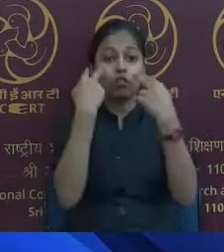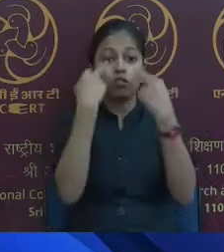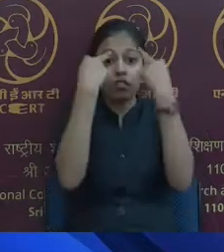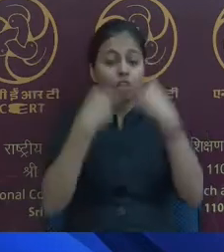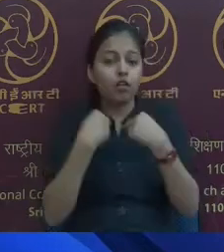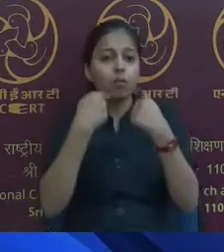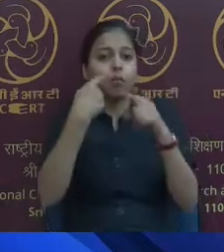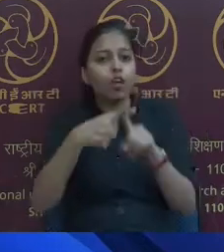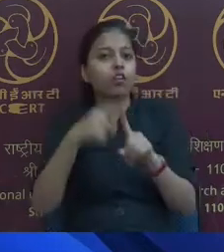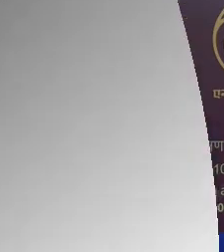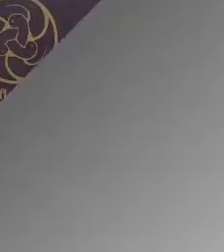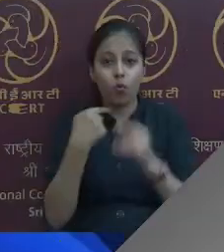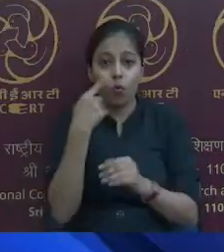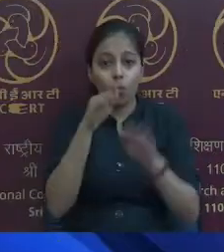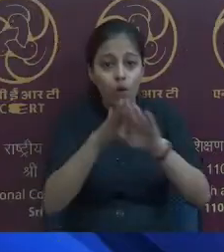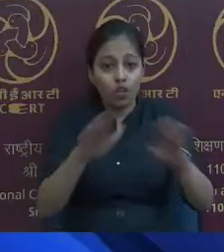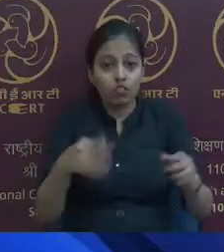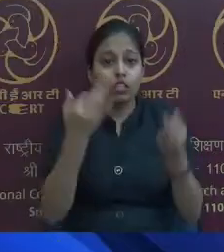live on YouTube.